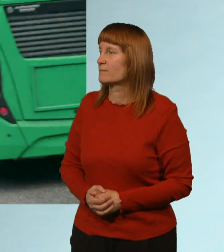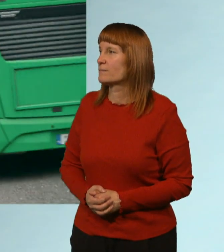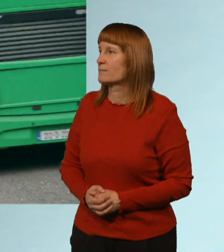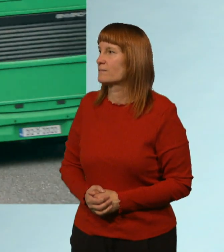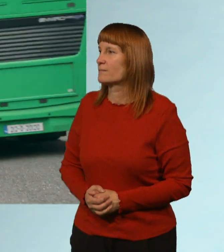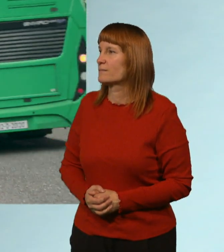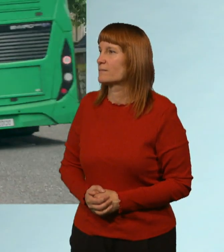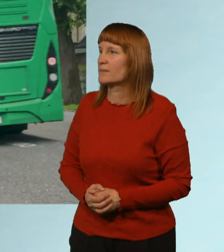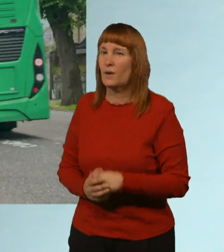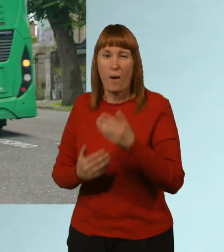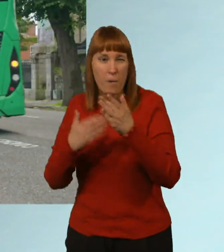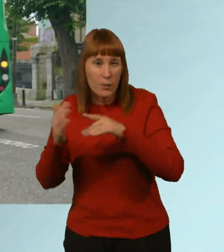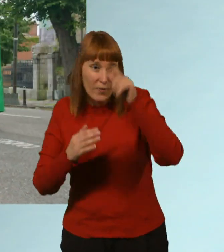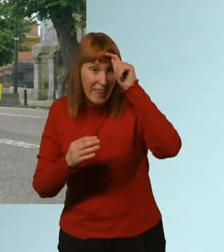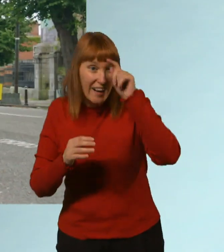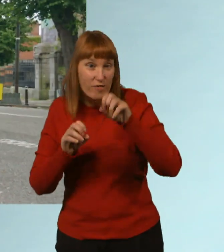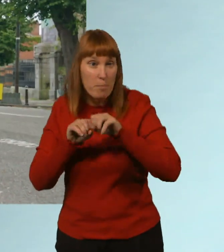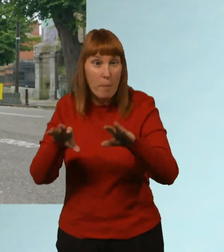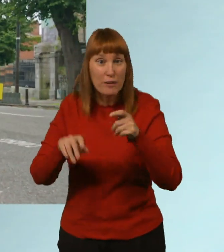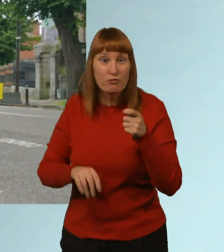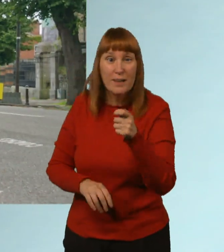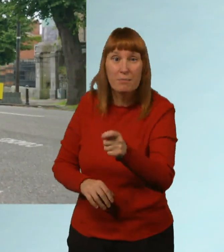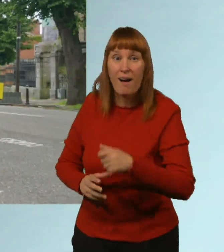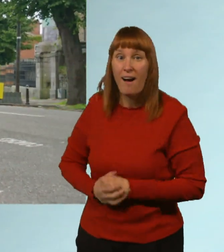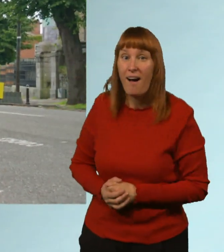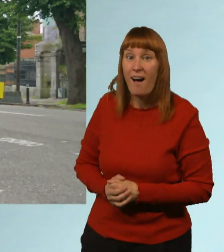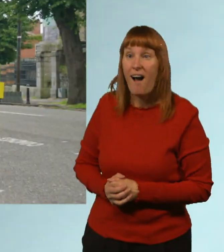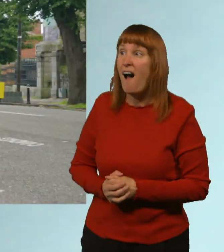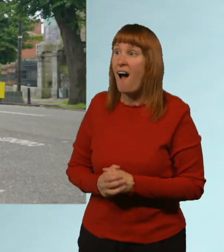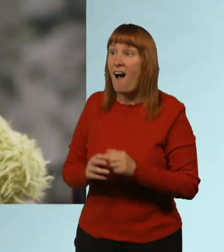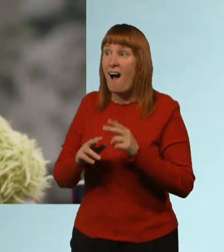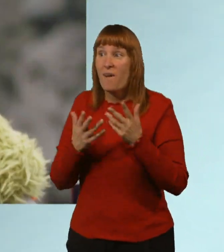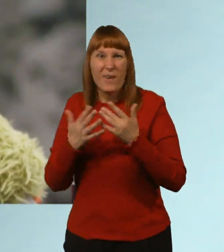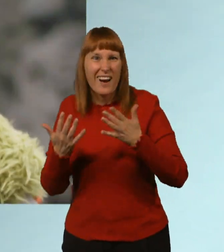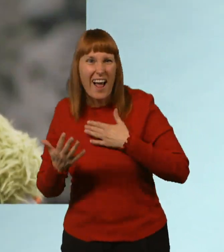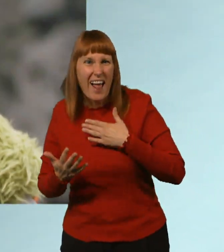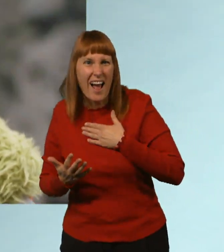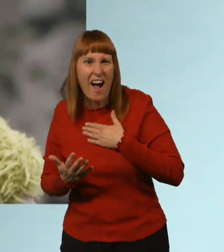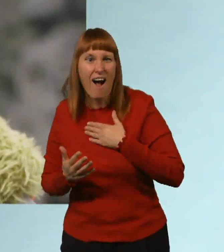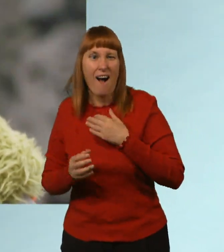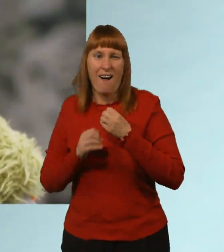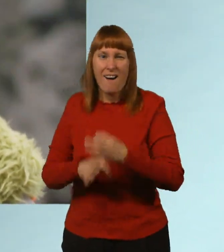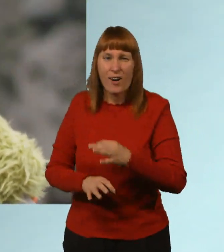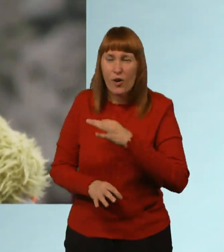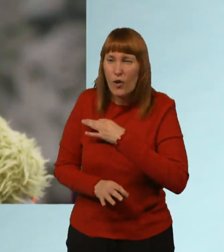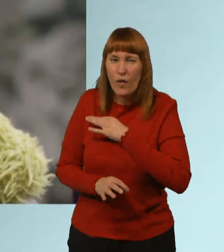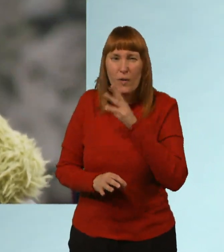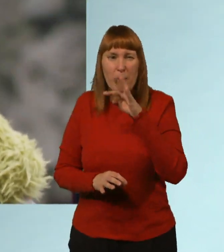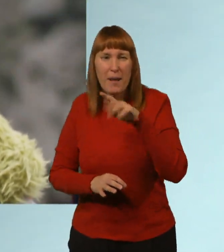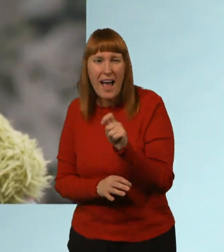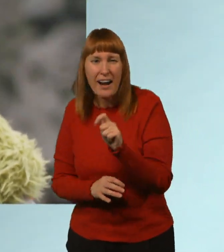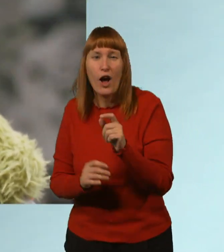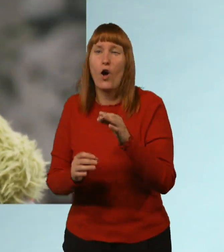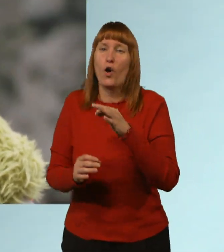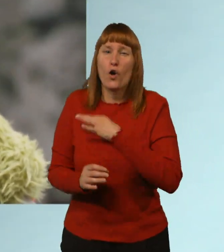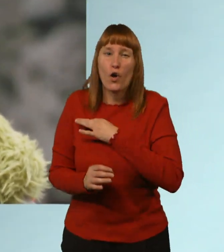Well, Zoom, what do you think of public transport? What's not to like, Amy? It's good for the planet and great